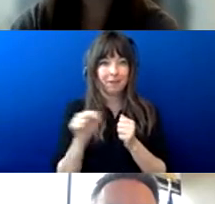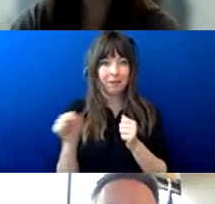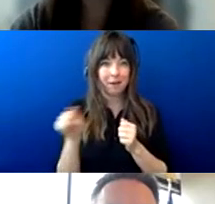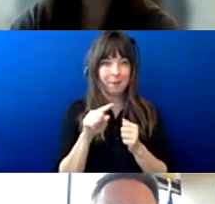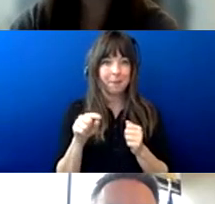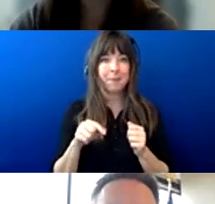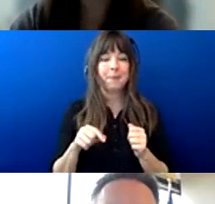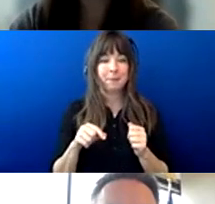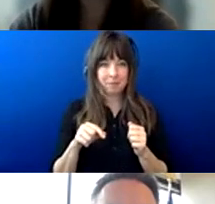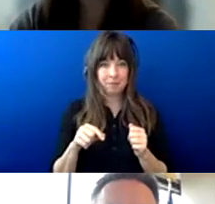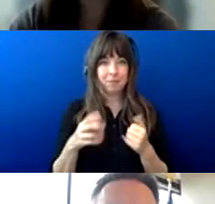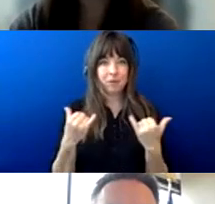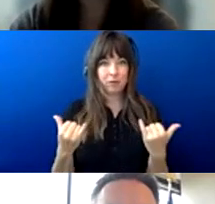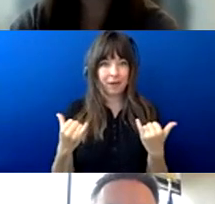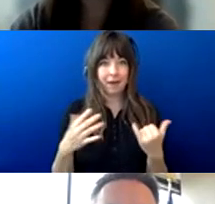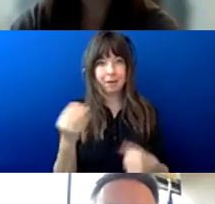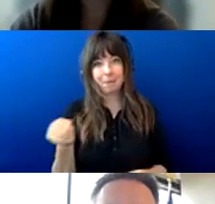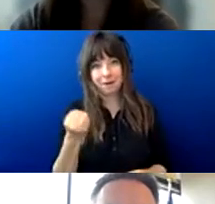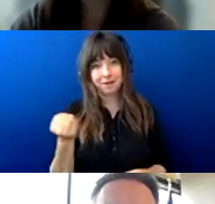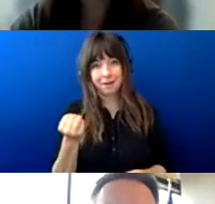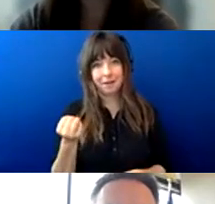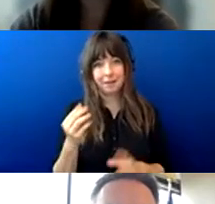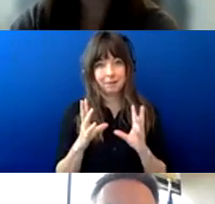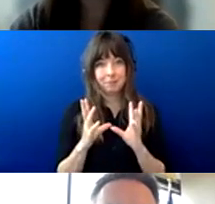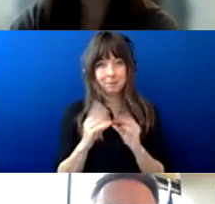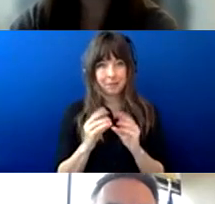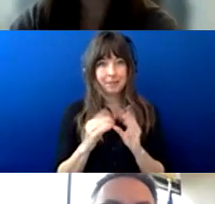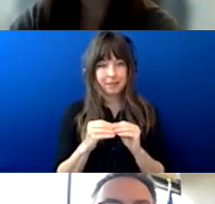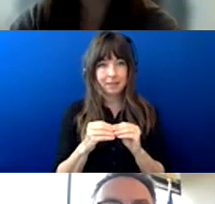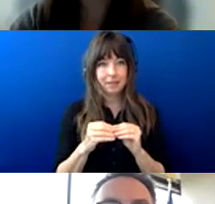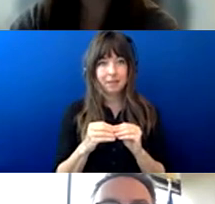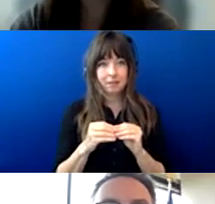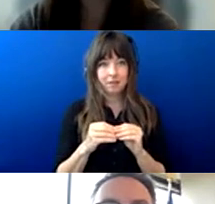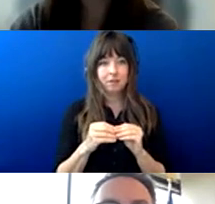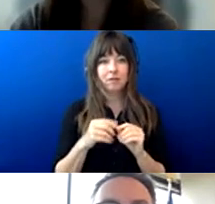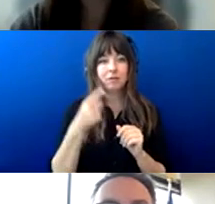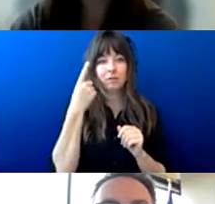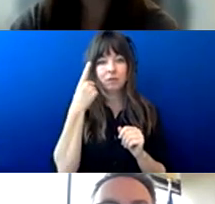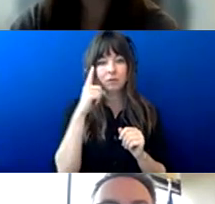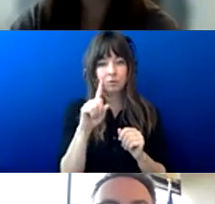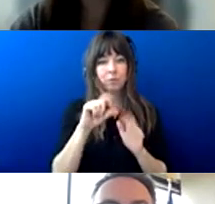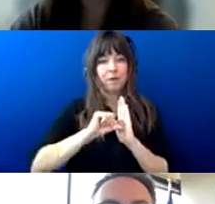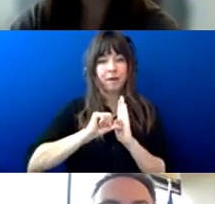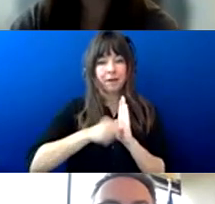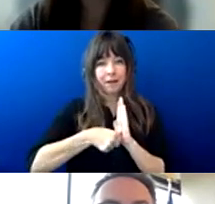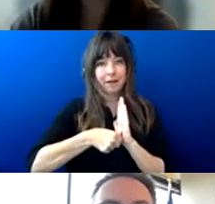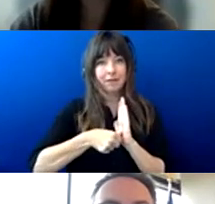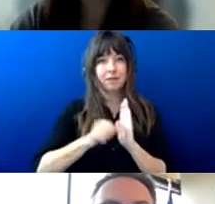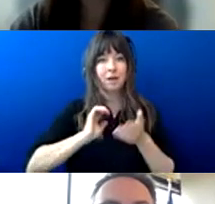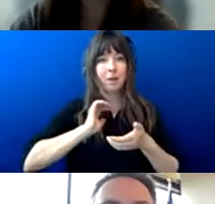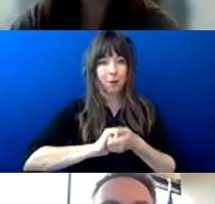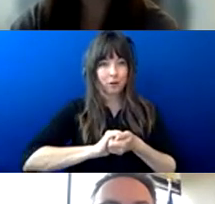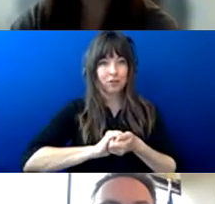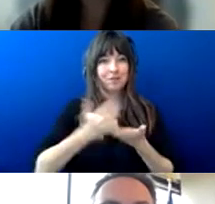uh today and monday's meeting was to highlight the partnerships that